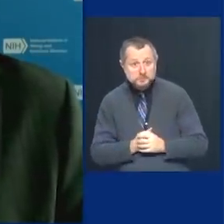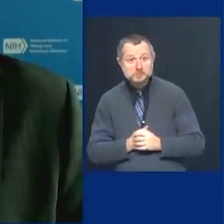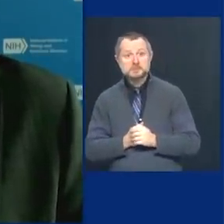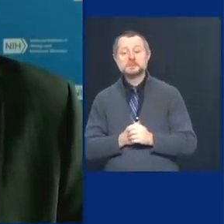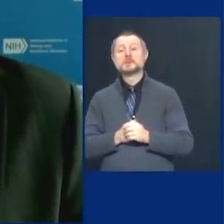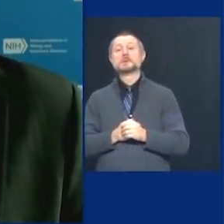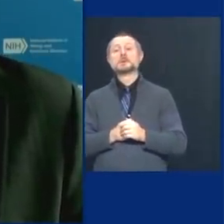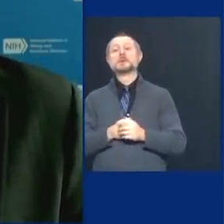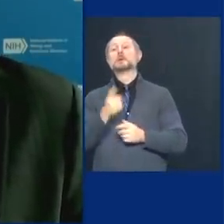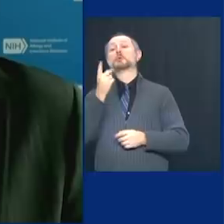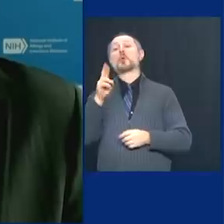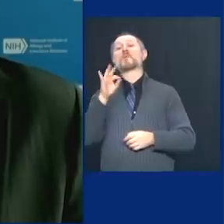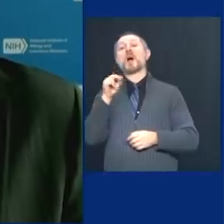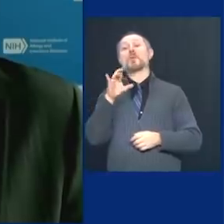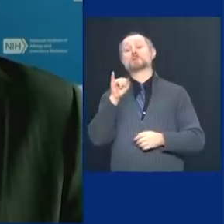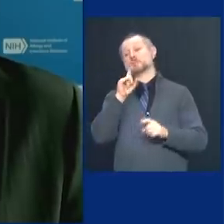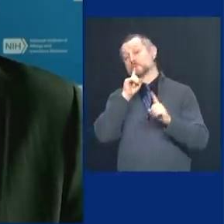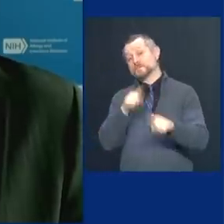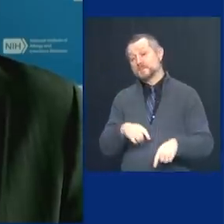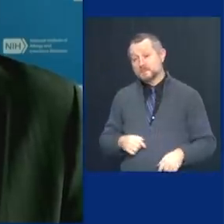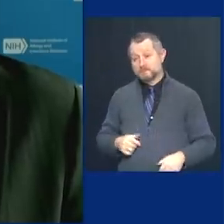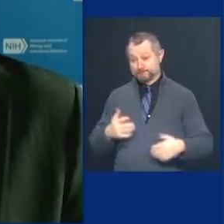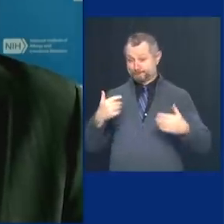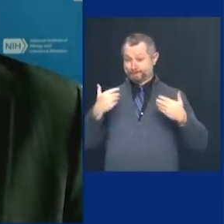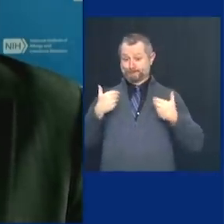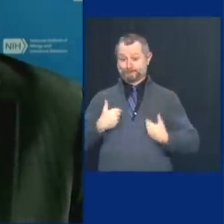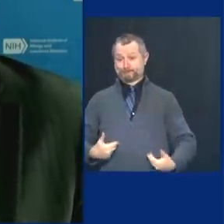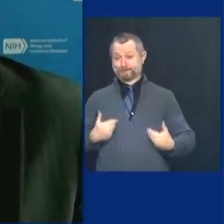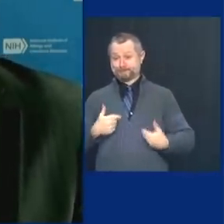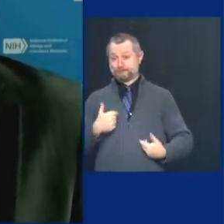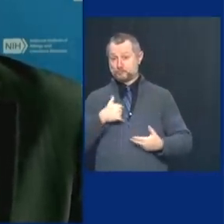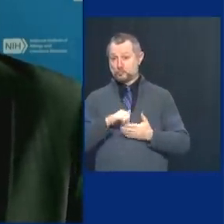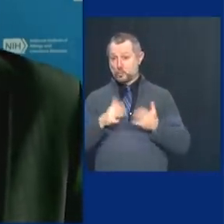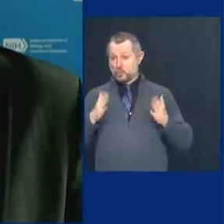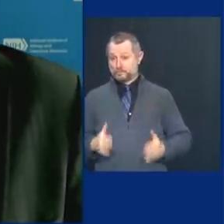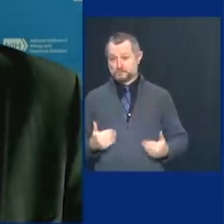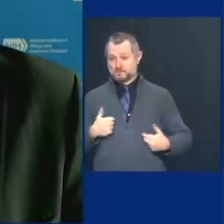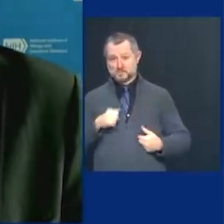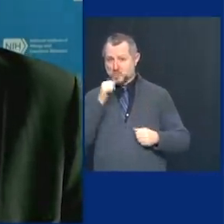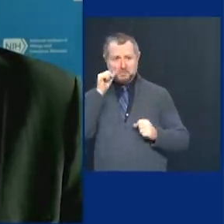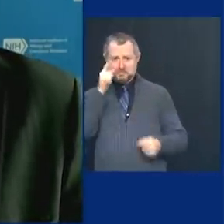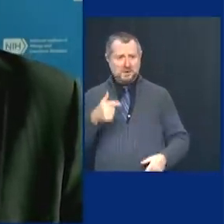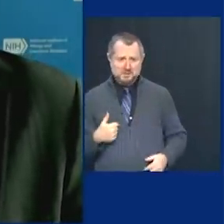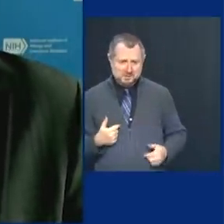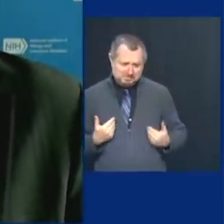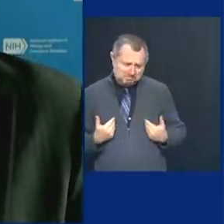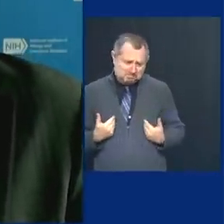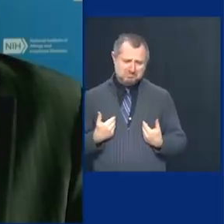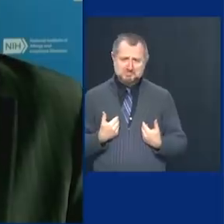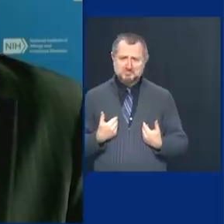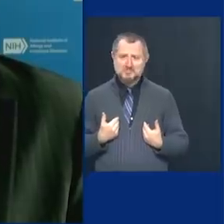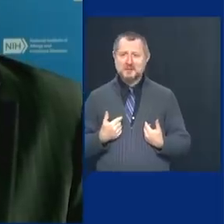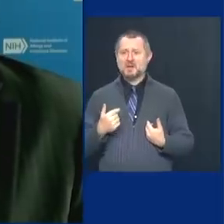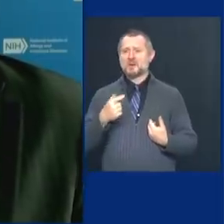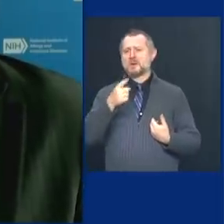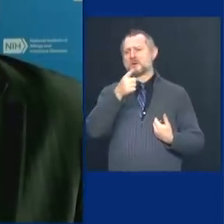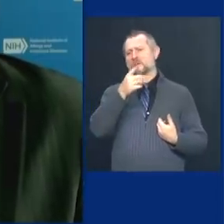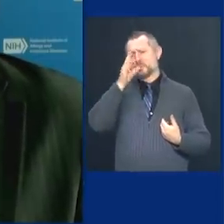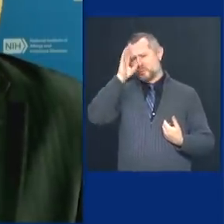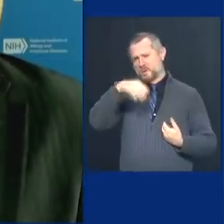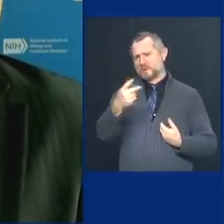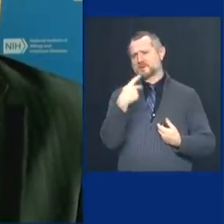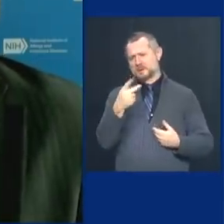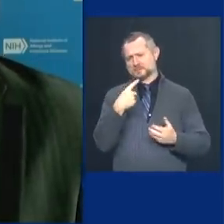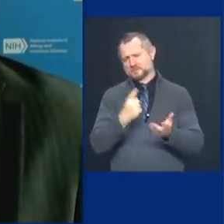You know, I have to say, being a New Yorker, Governor, it doesn't surprise me. You guys, as you and I have discussed